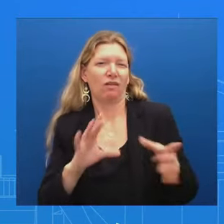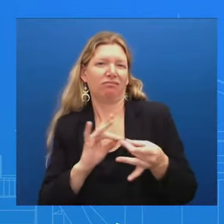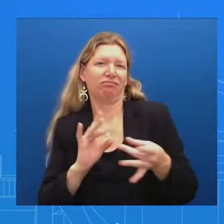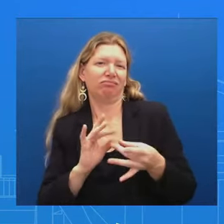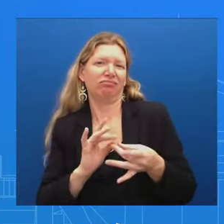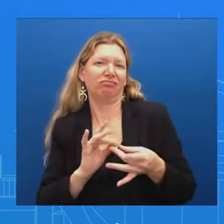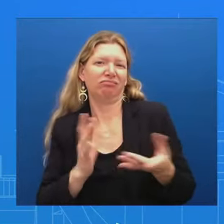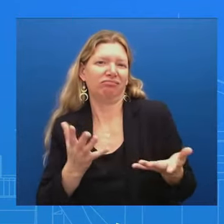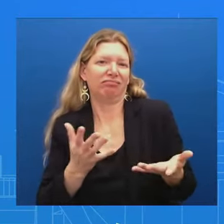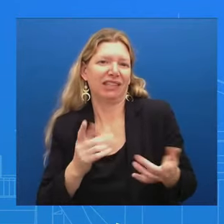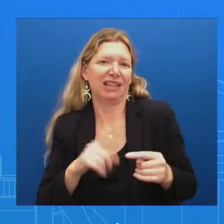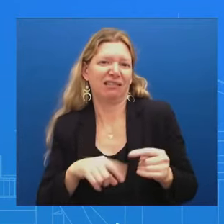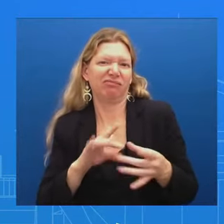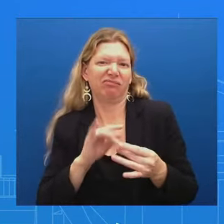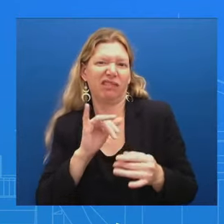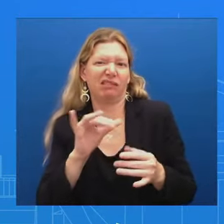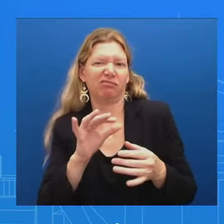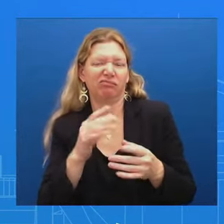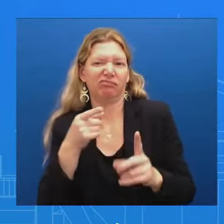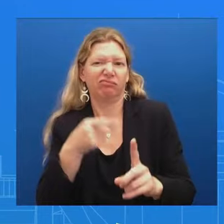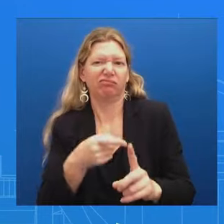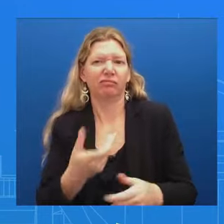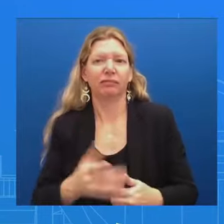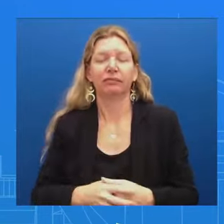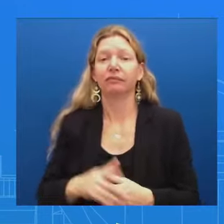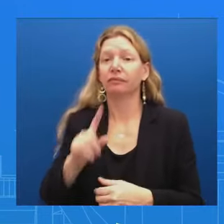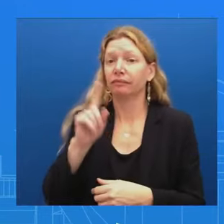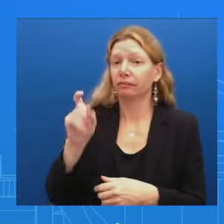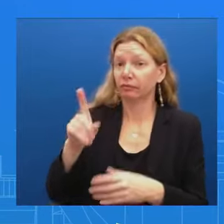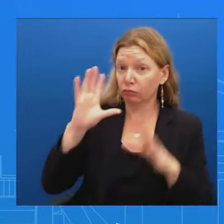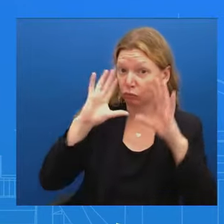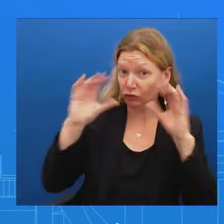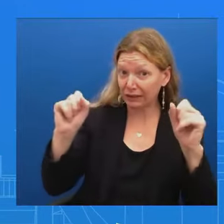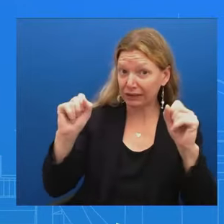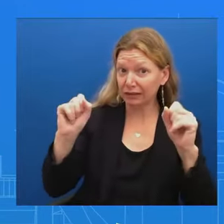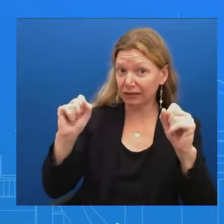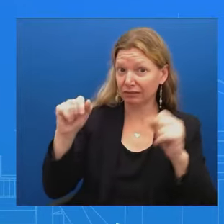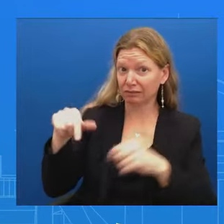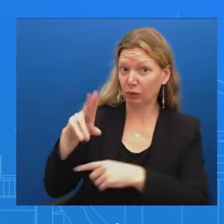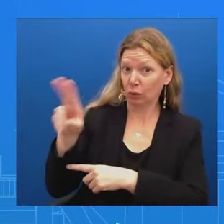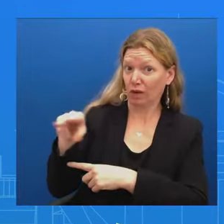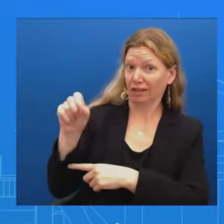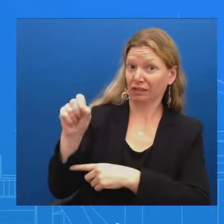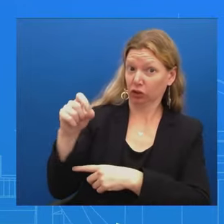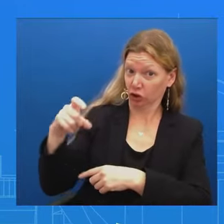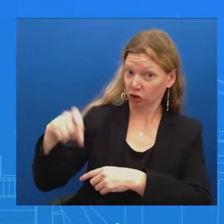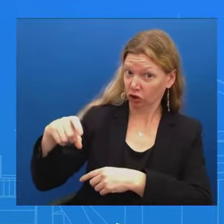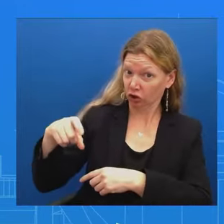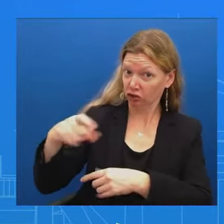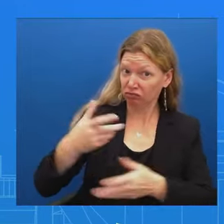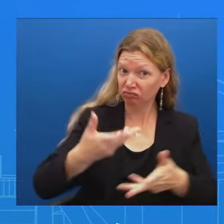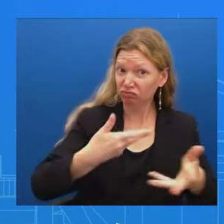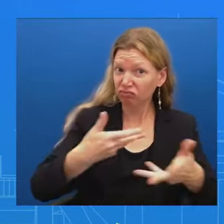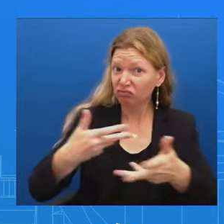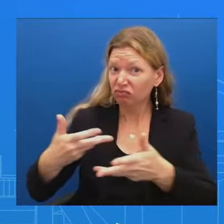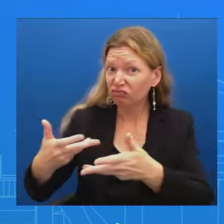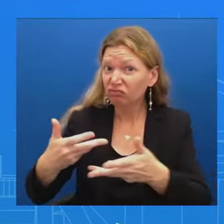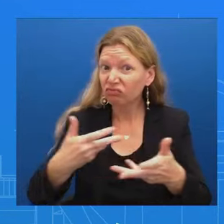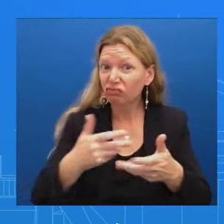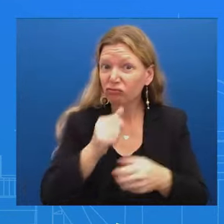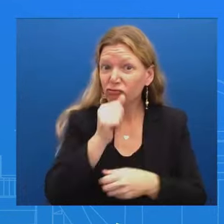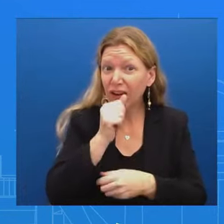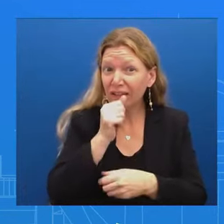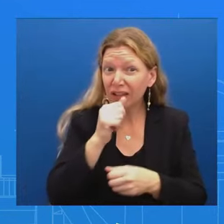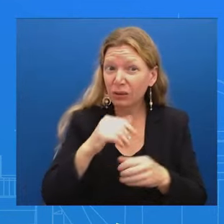engaging privately With a random set of financial donors About issues that are of clear public